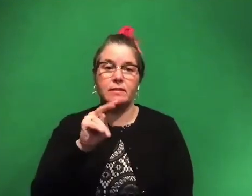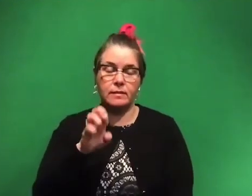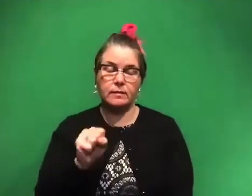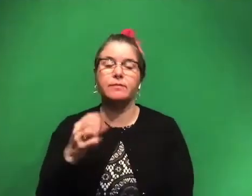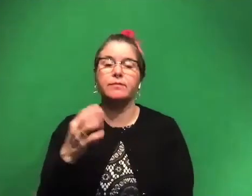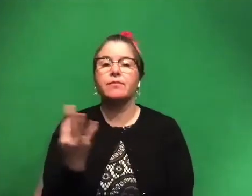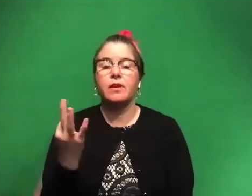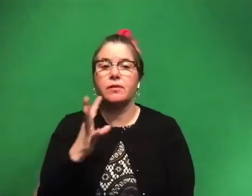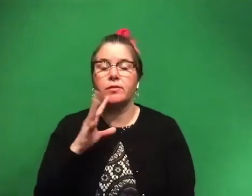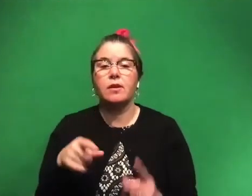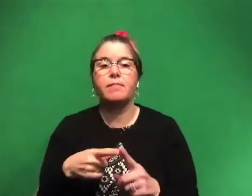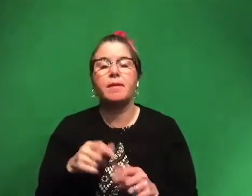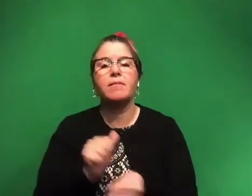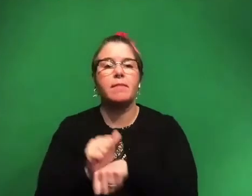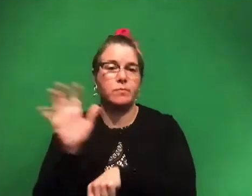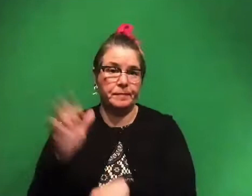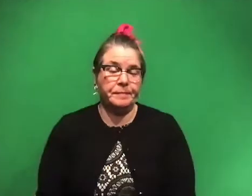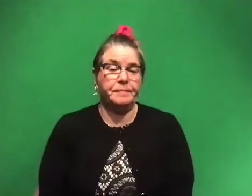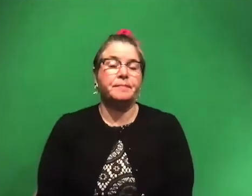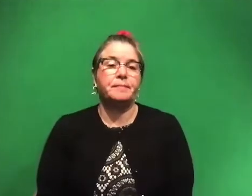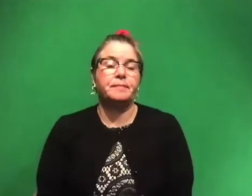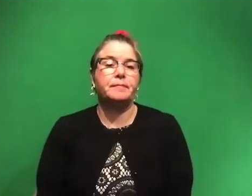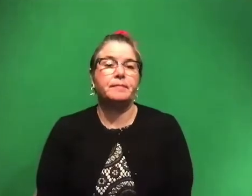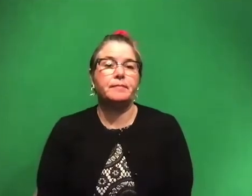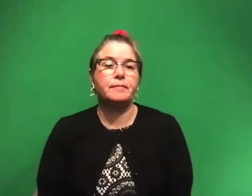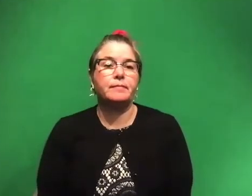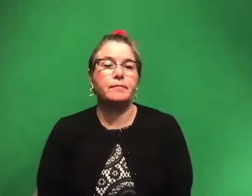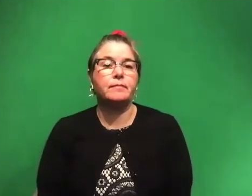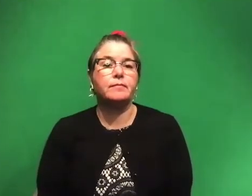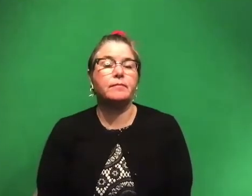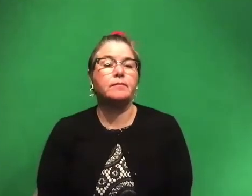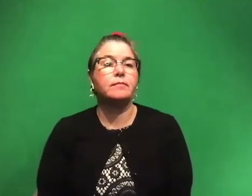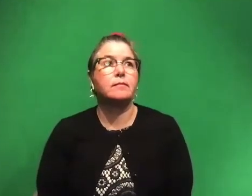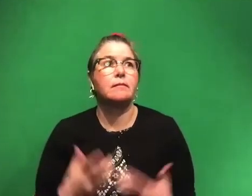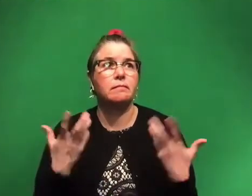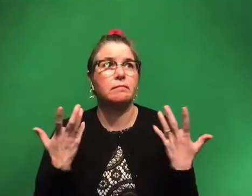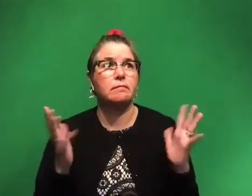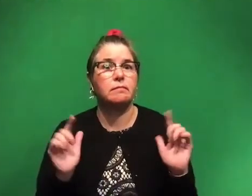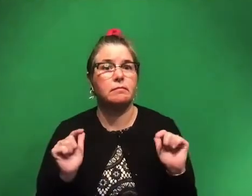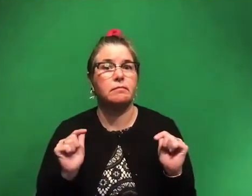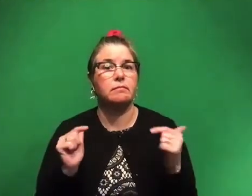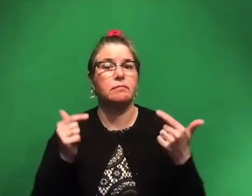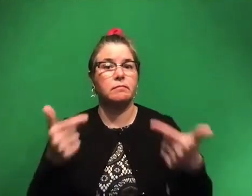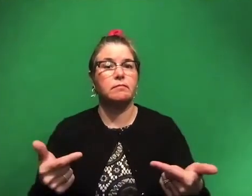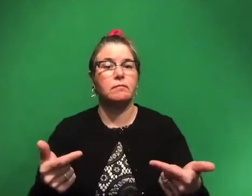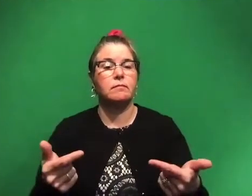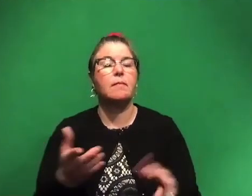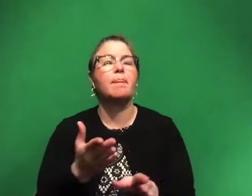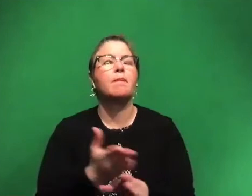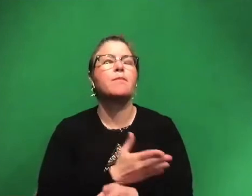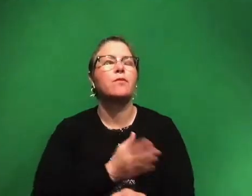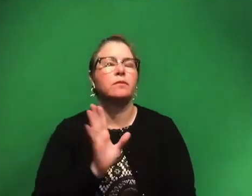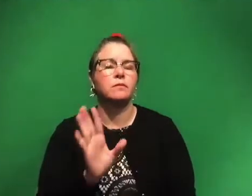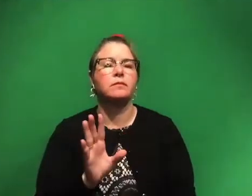talking all about mountains. And with that, I think I'm going to hand it over. Before I do that,